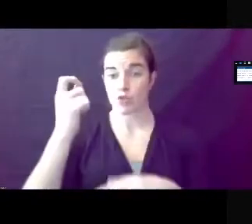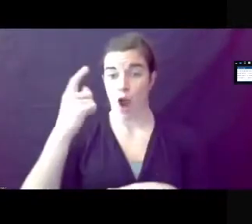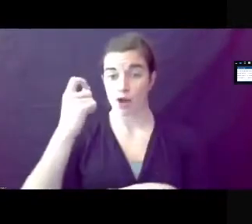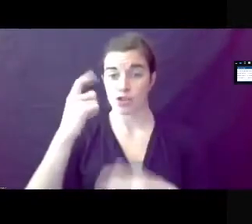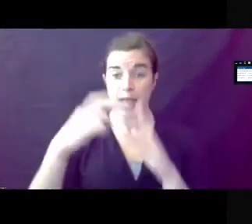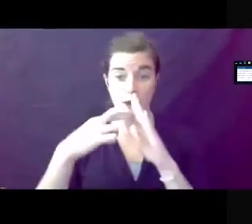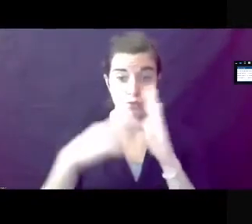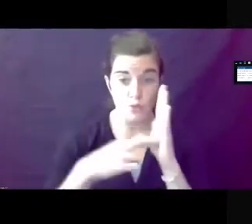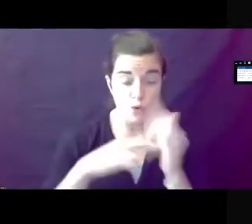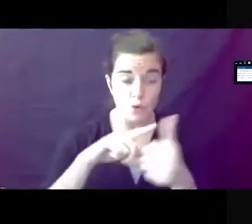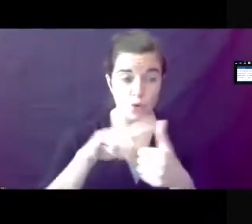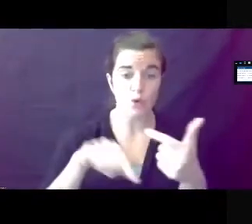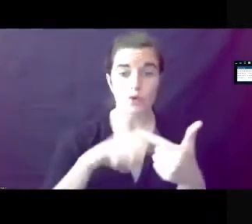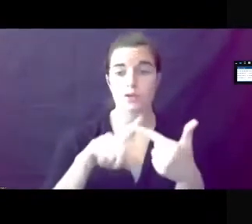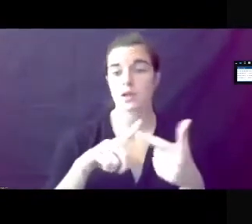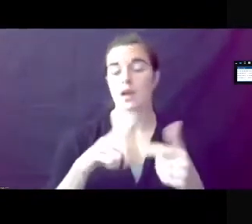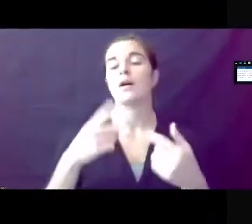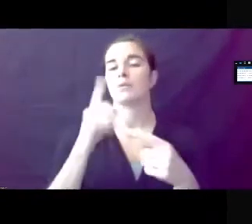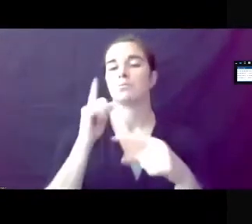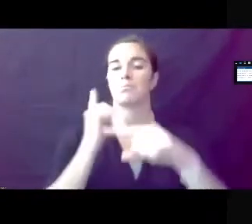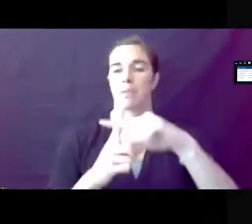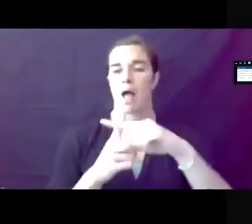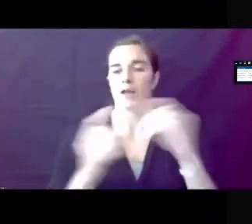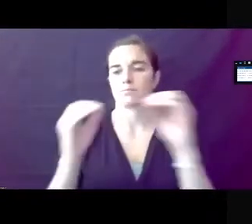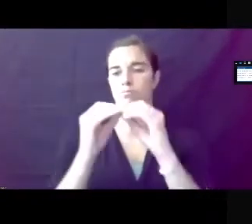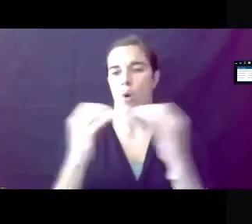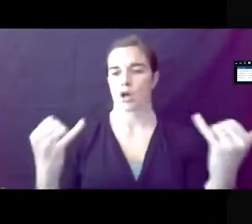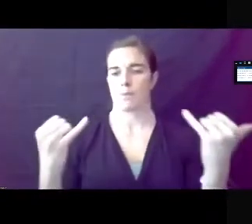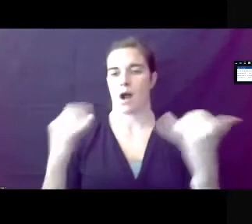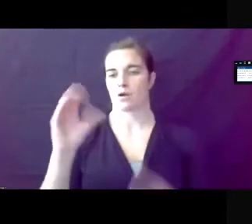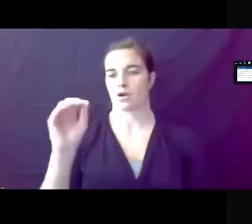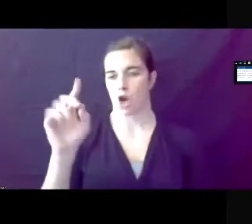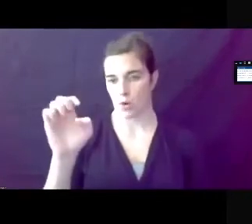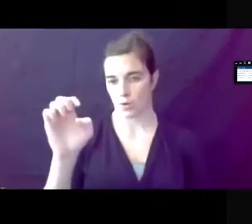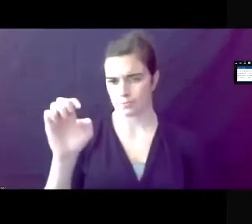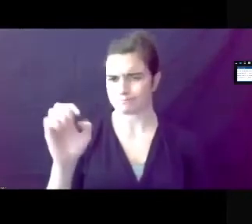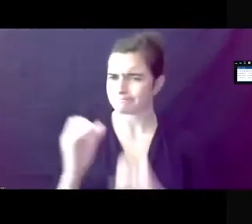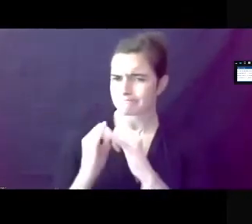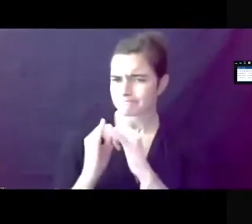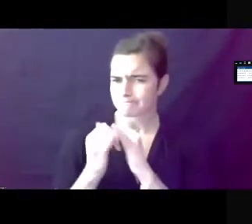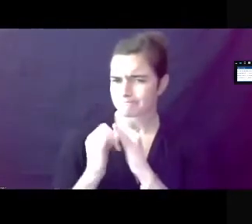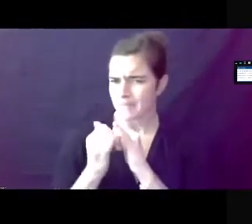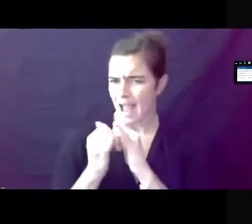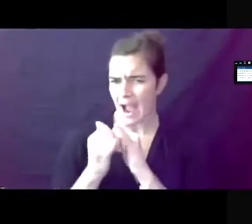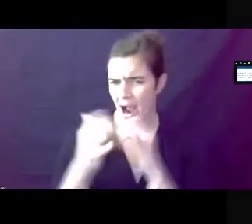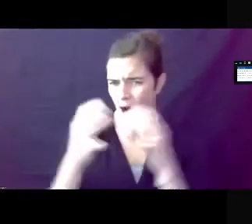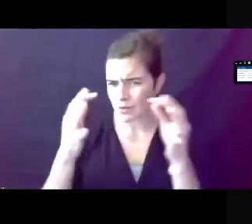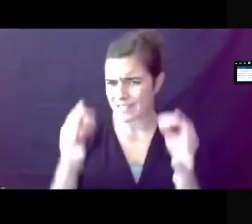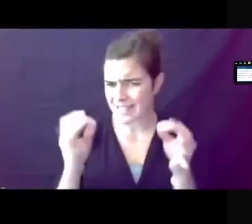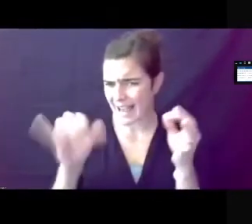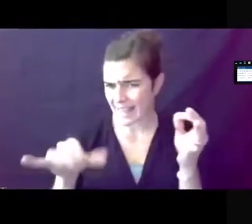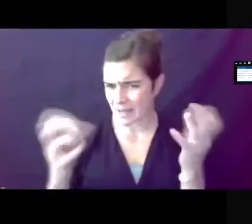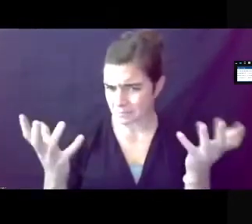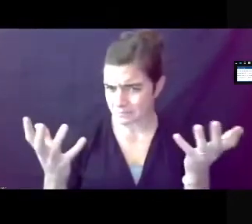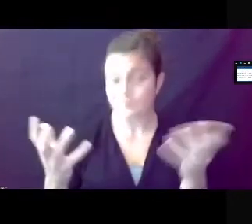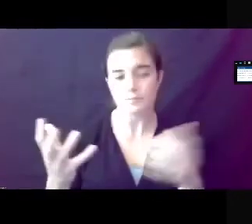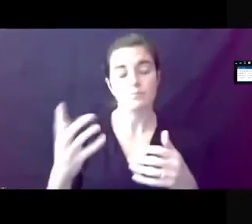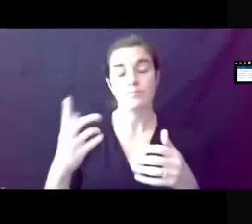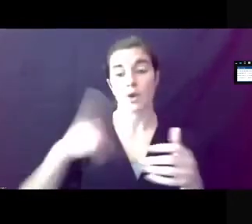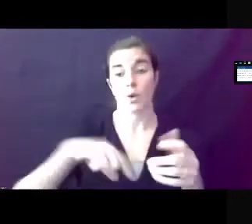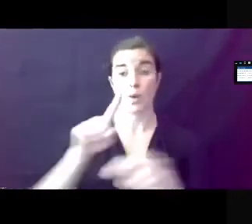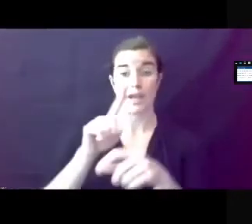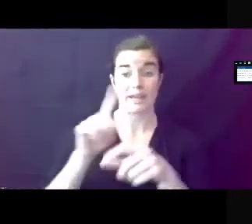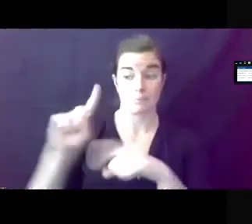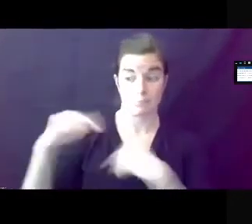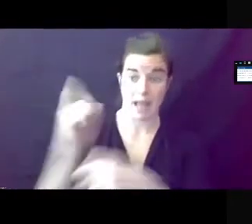set of rules while creating a more modern code. And so how did we get to this point? We've been working to get to